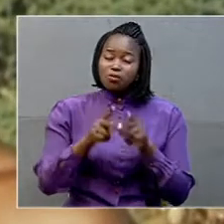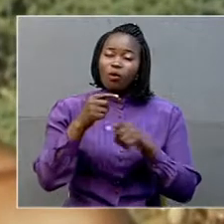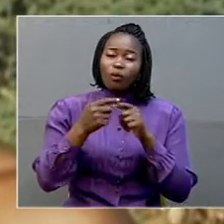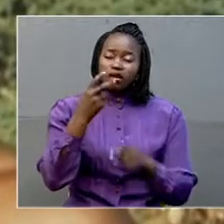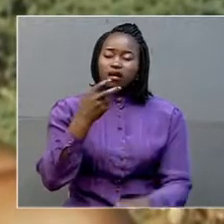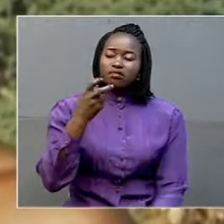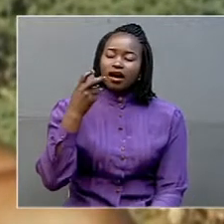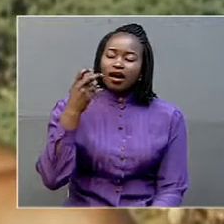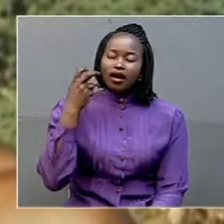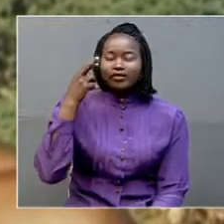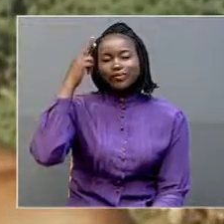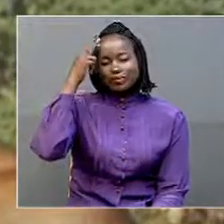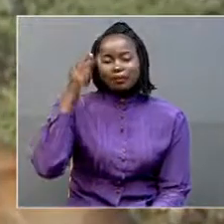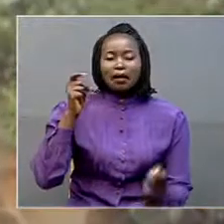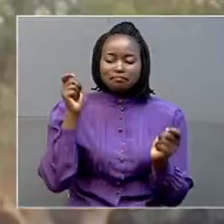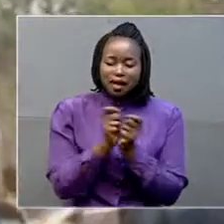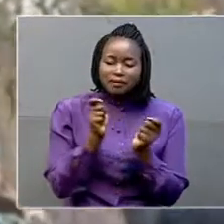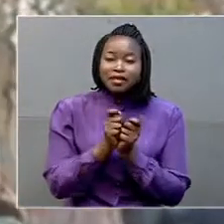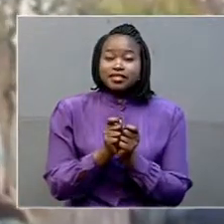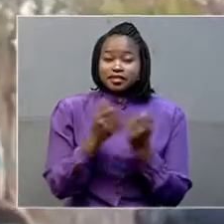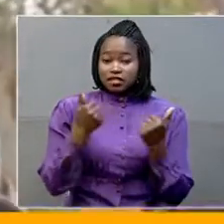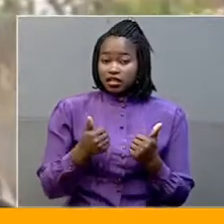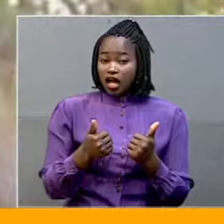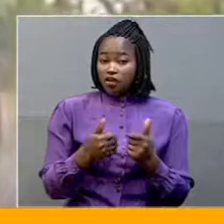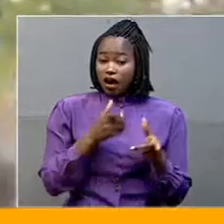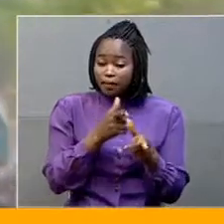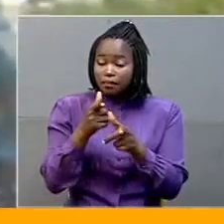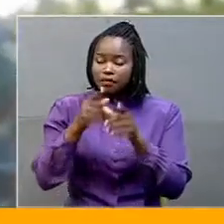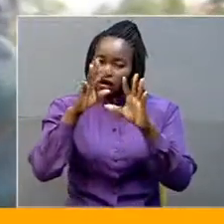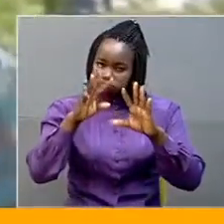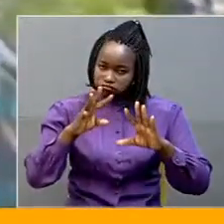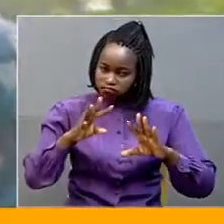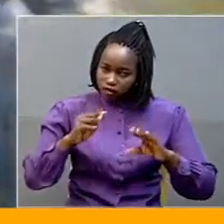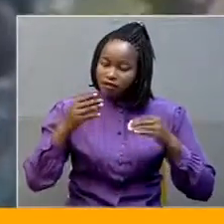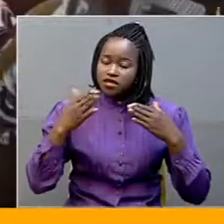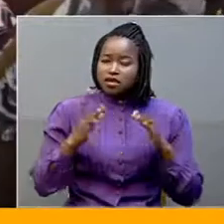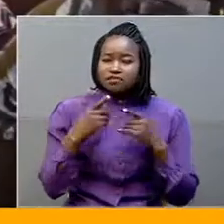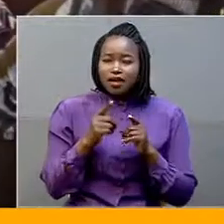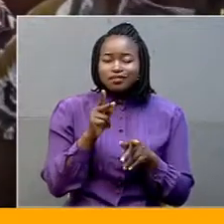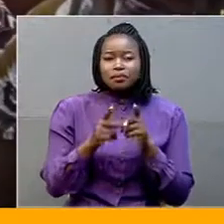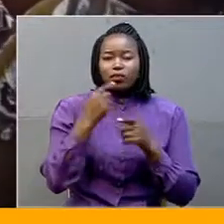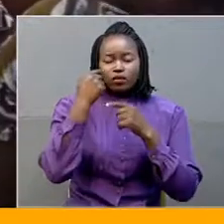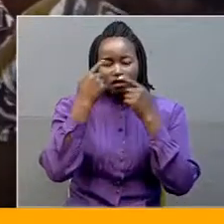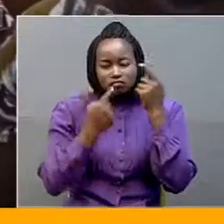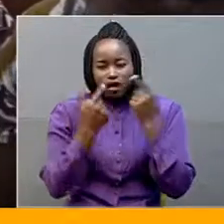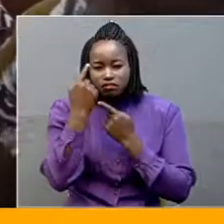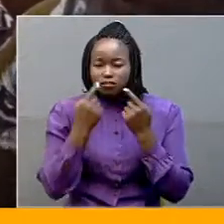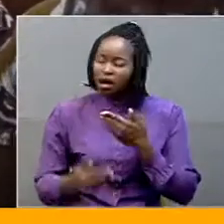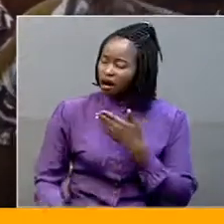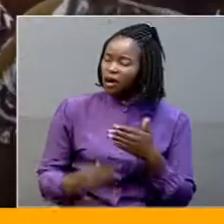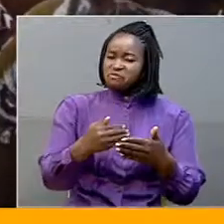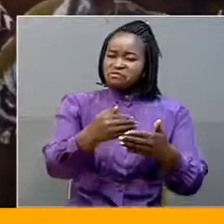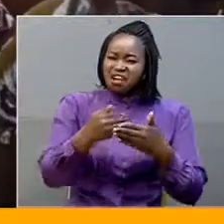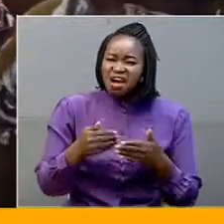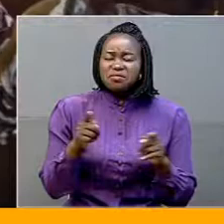population even though guns fell silent a decade ago. Tears of former abductees raped and tortured in